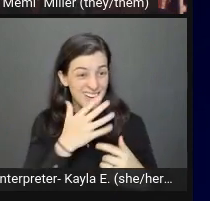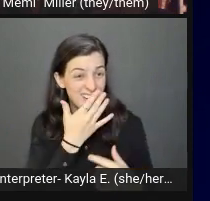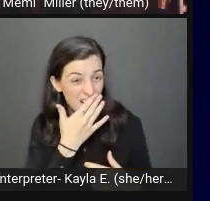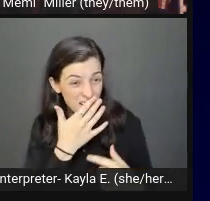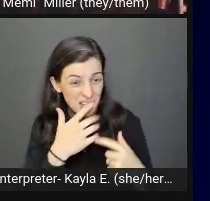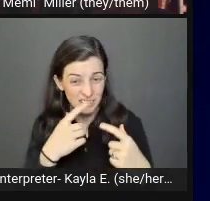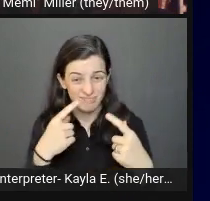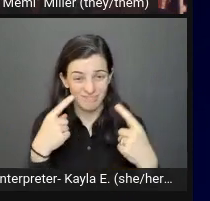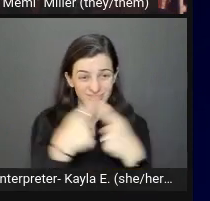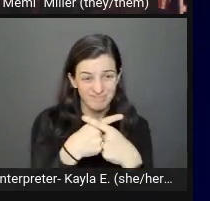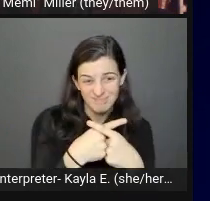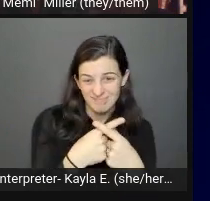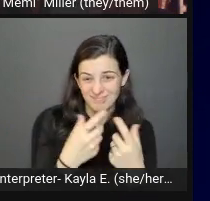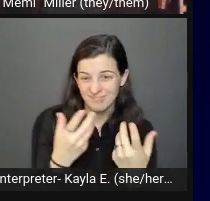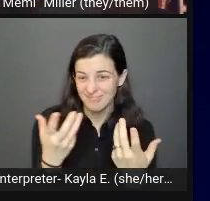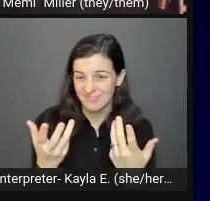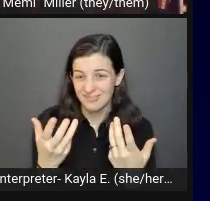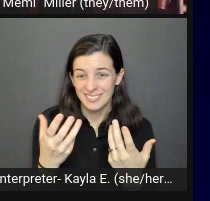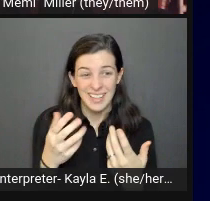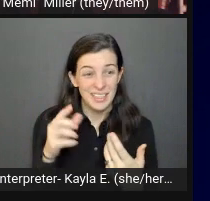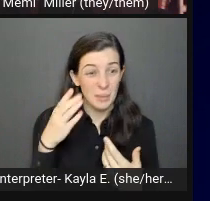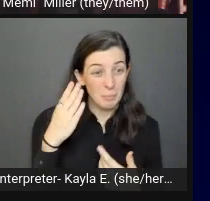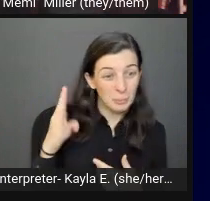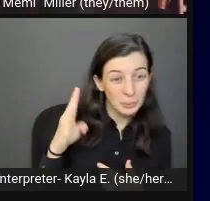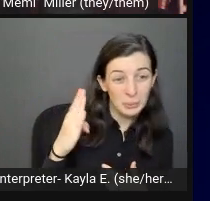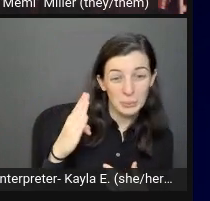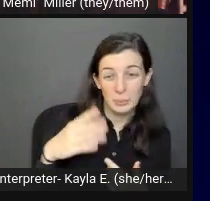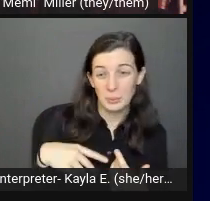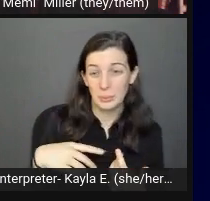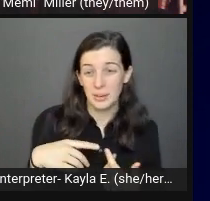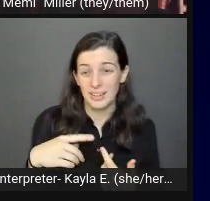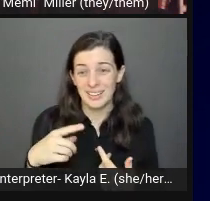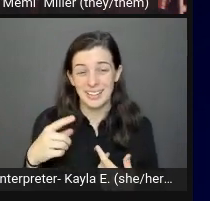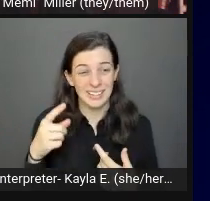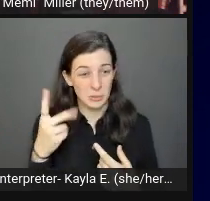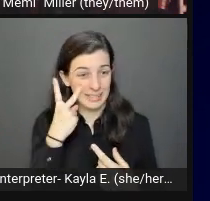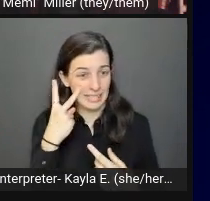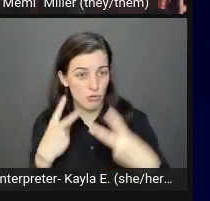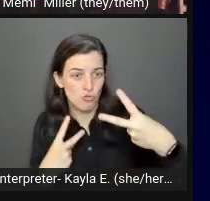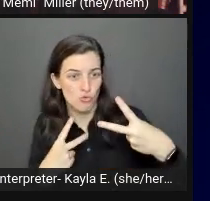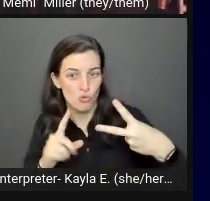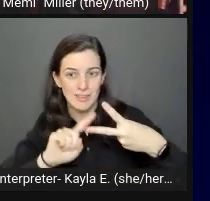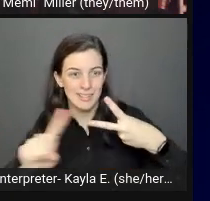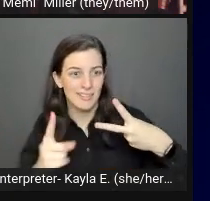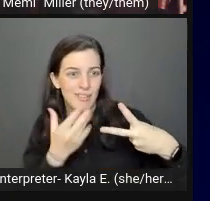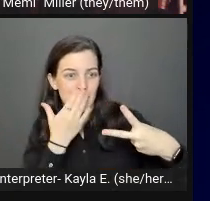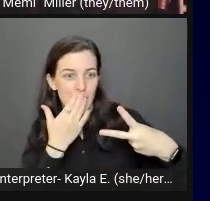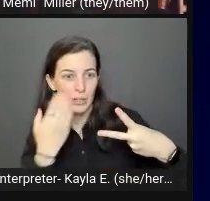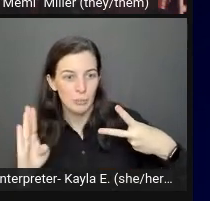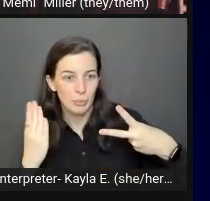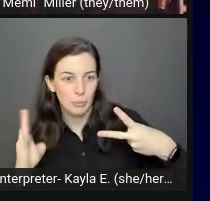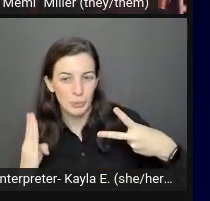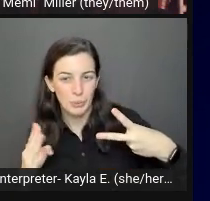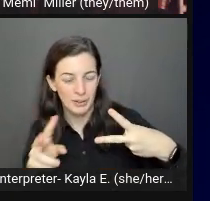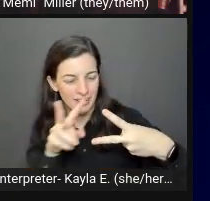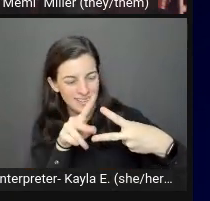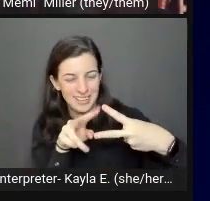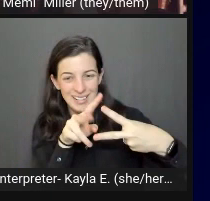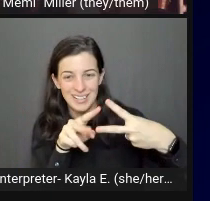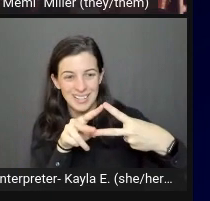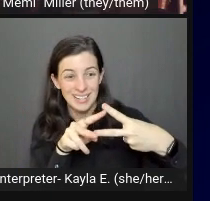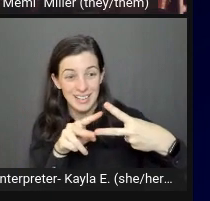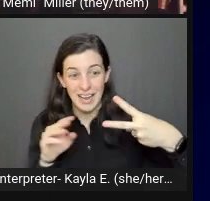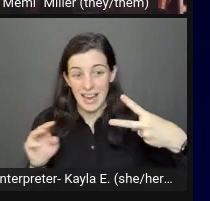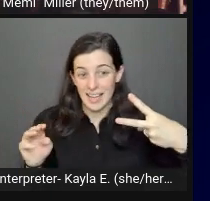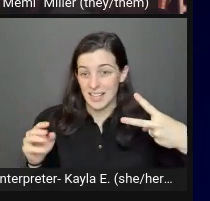but the blue has a lower contrast ratio, while the read more, if you can even see that at all, has a 1.5 to 1 contrast ratio